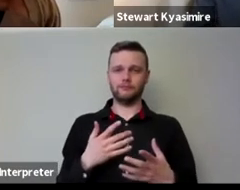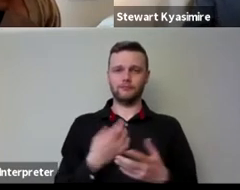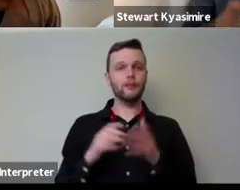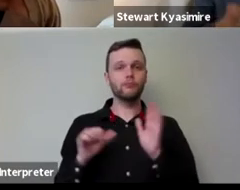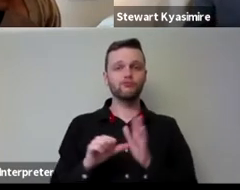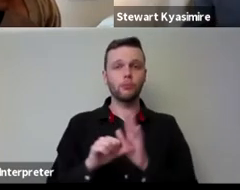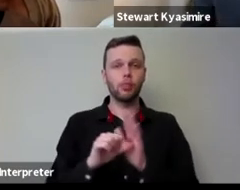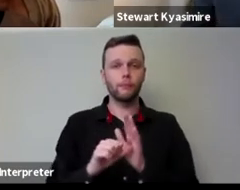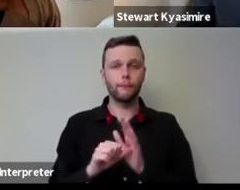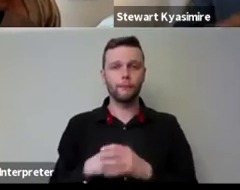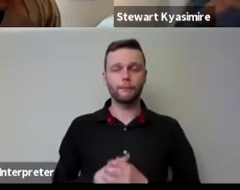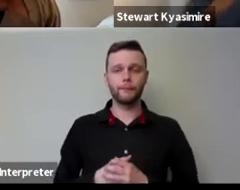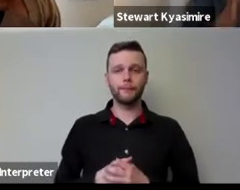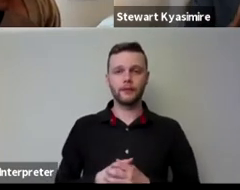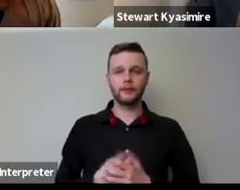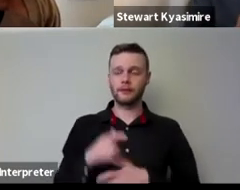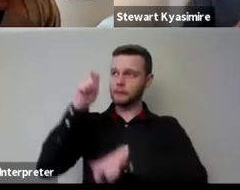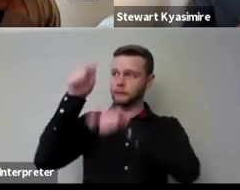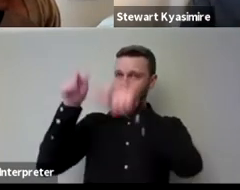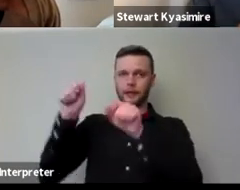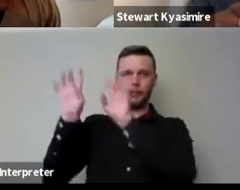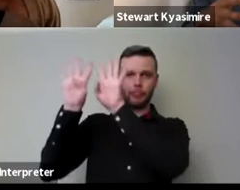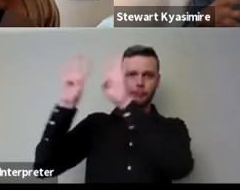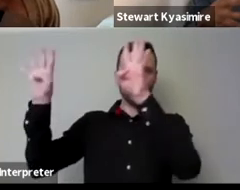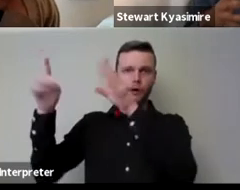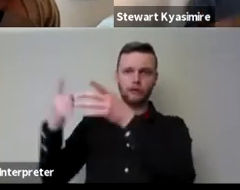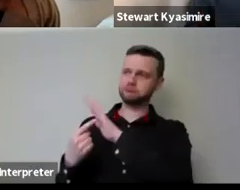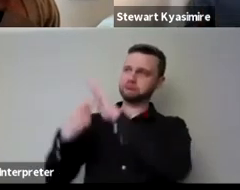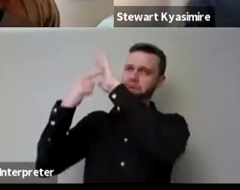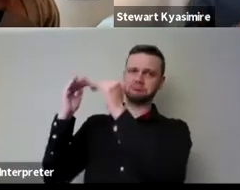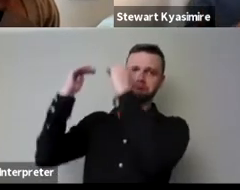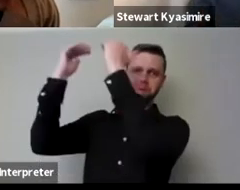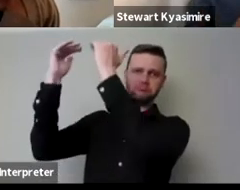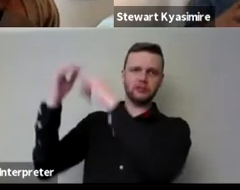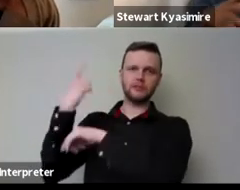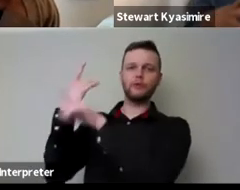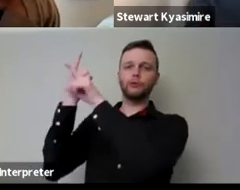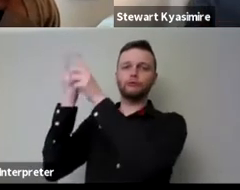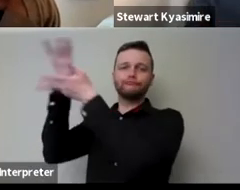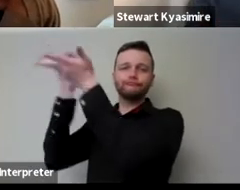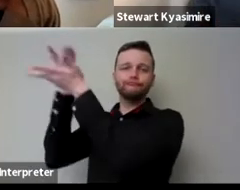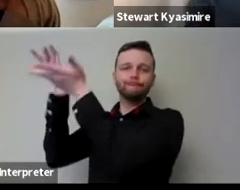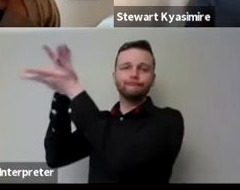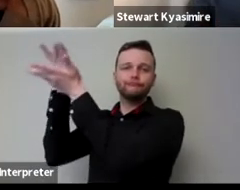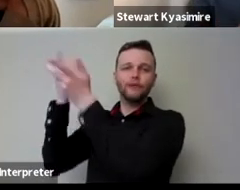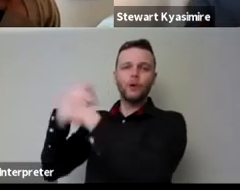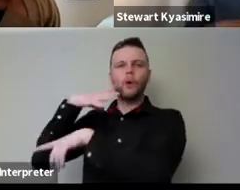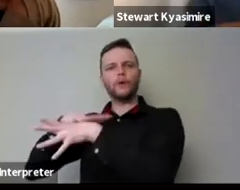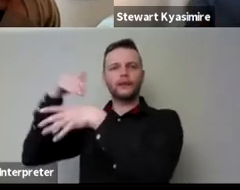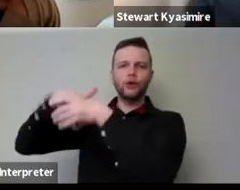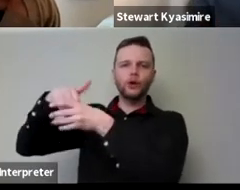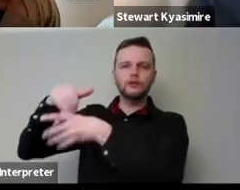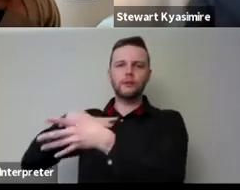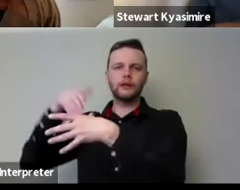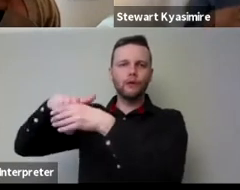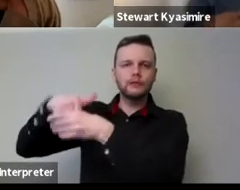it's been these people in these boardrooms that are talking amongst themselves they need to get content out there as soon